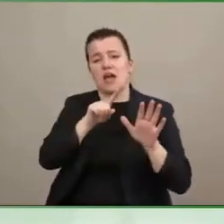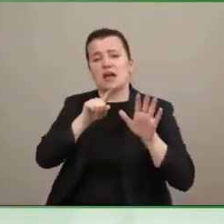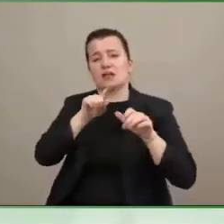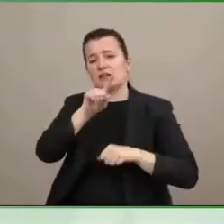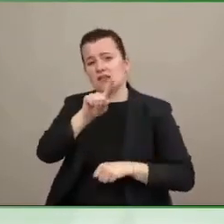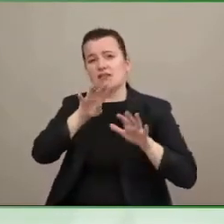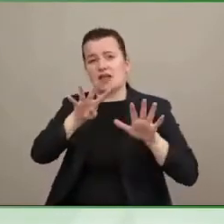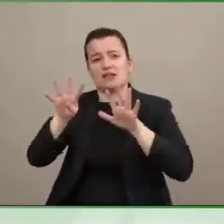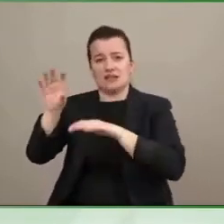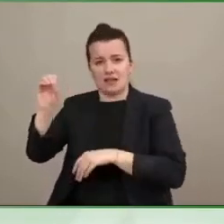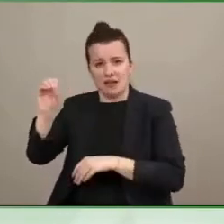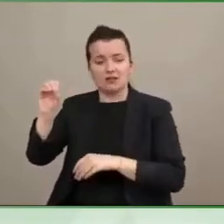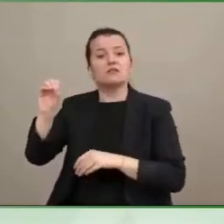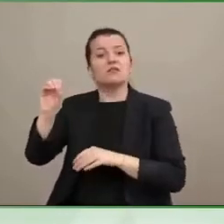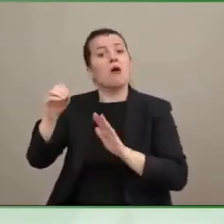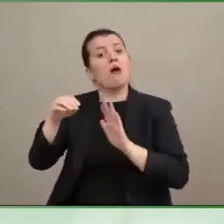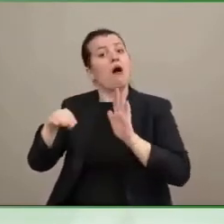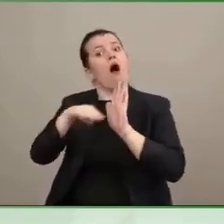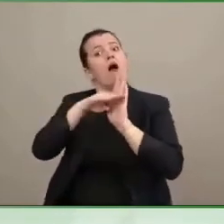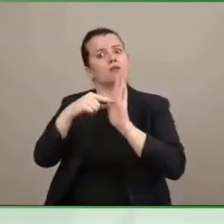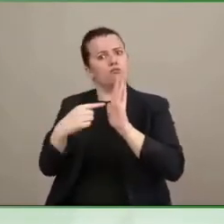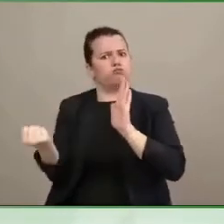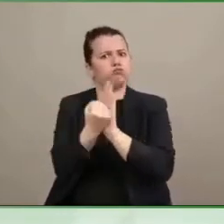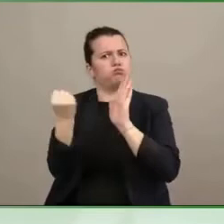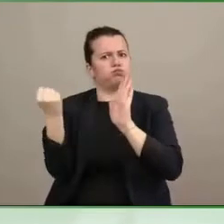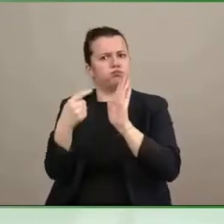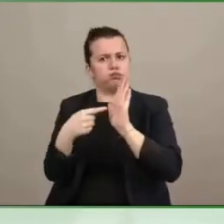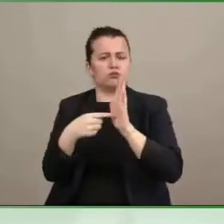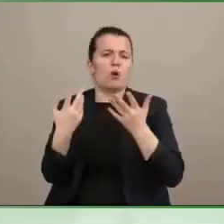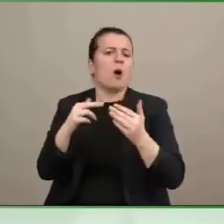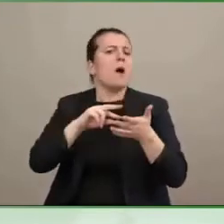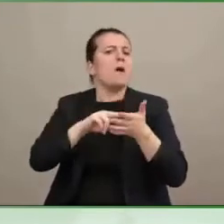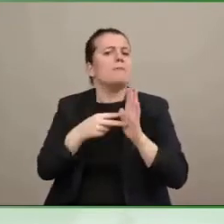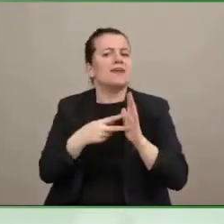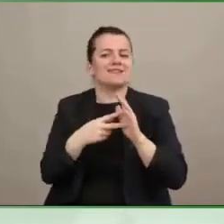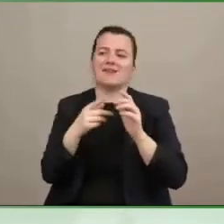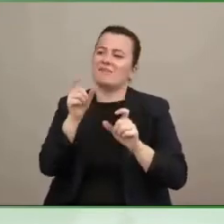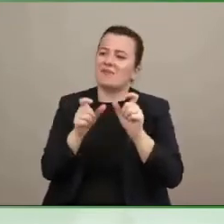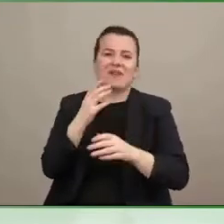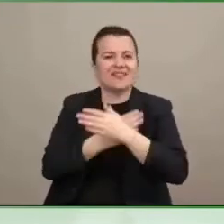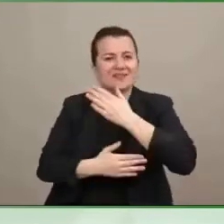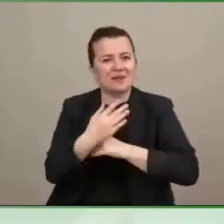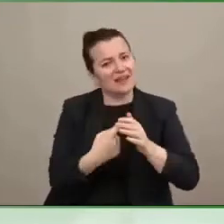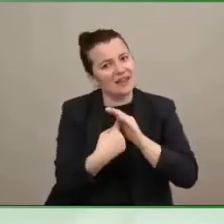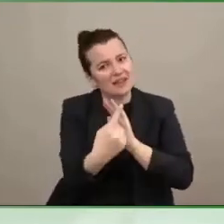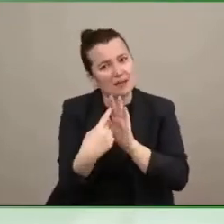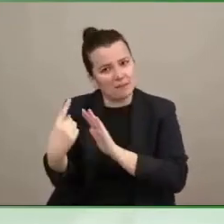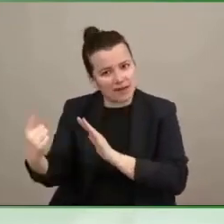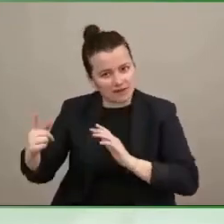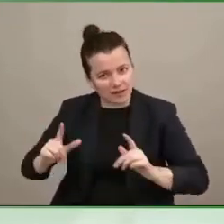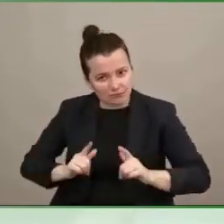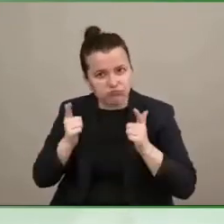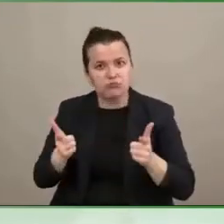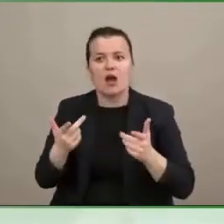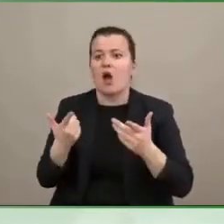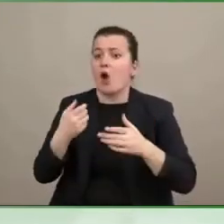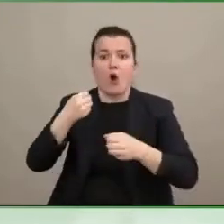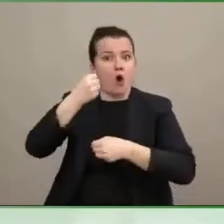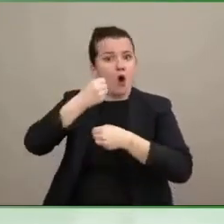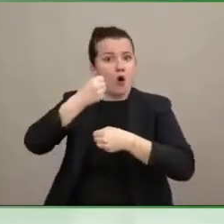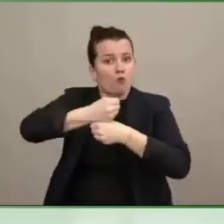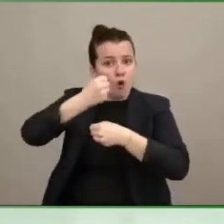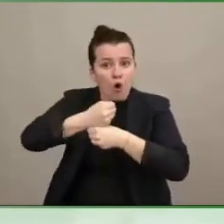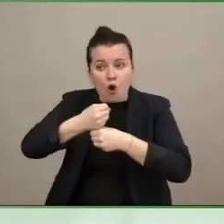and equal access to employment. But still, you know, we didn't sign the convention and there's still a lot of barriers and